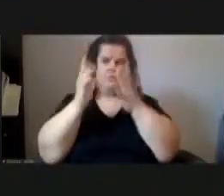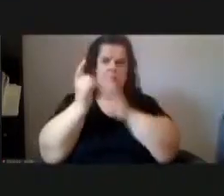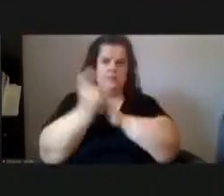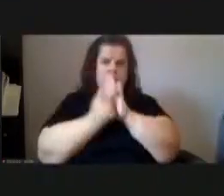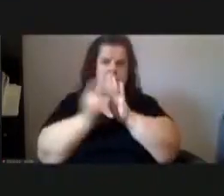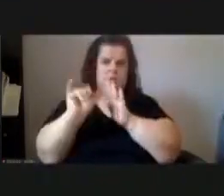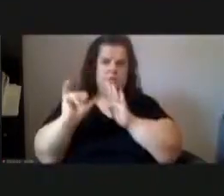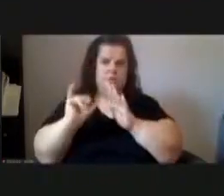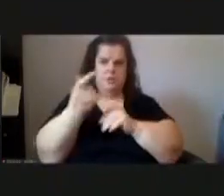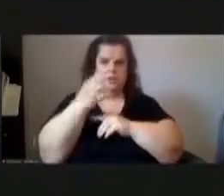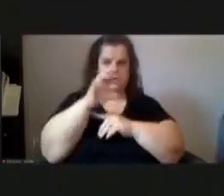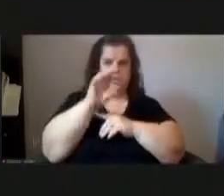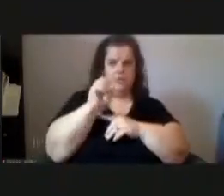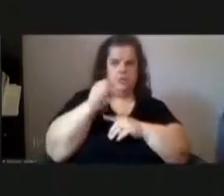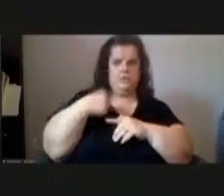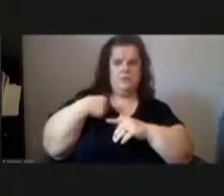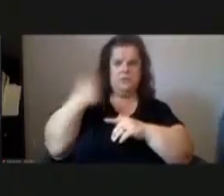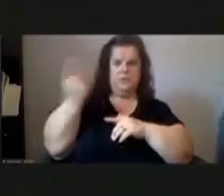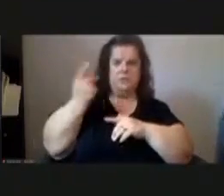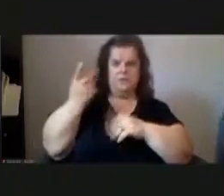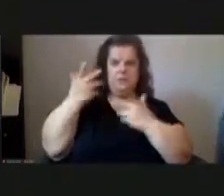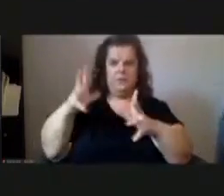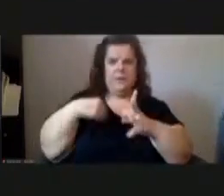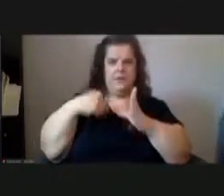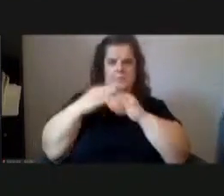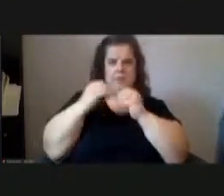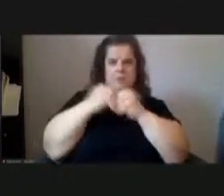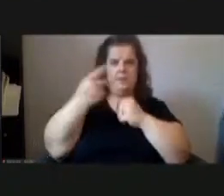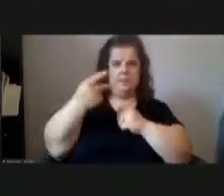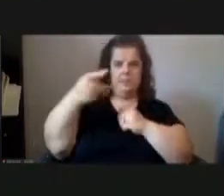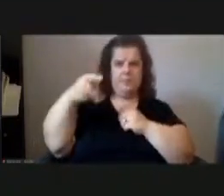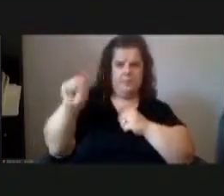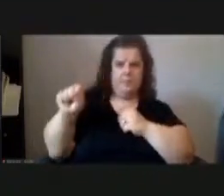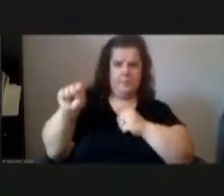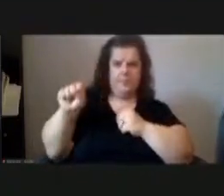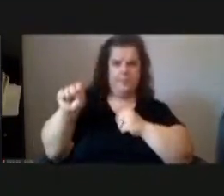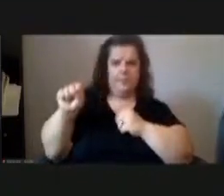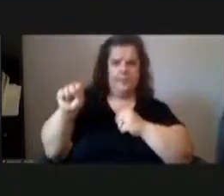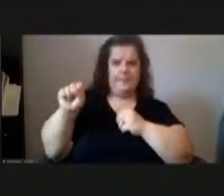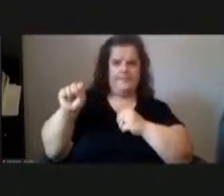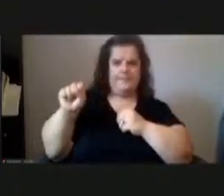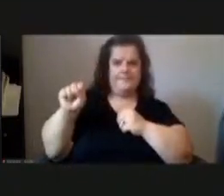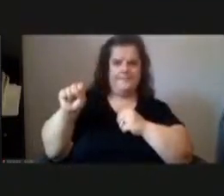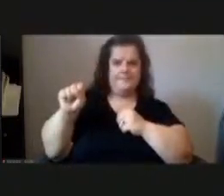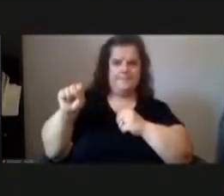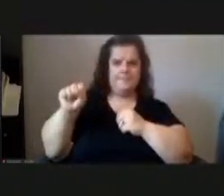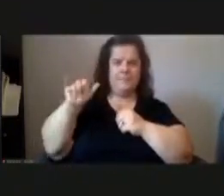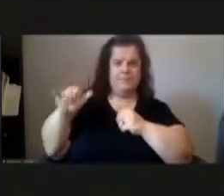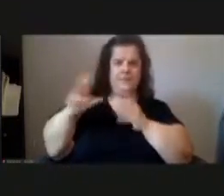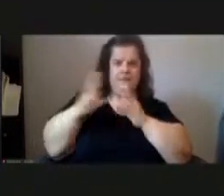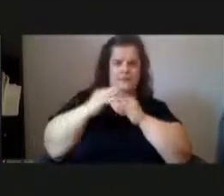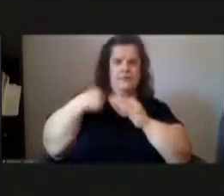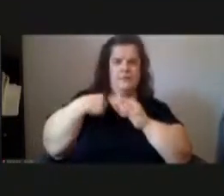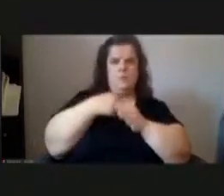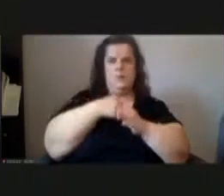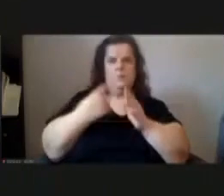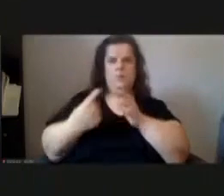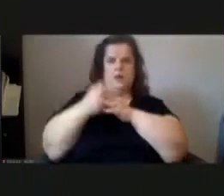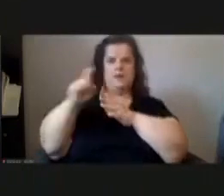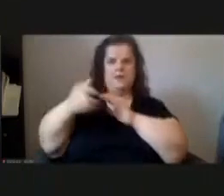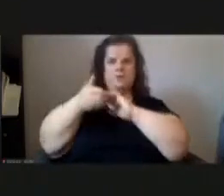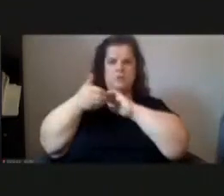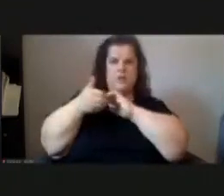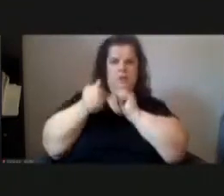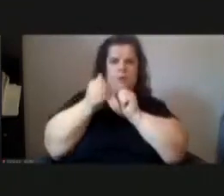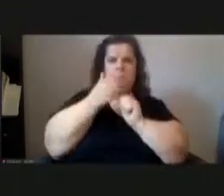councilman gross and i already had a meeting with pittsburgh public schools where um we at that meeting we brought up the need to collaborate a little bit more so